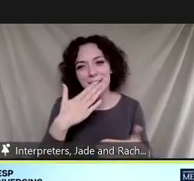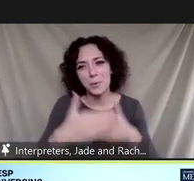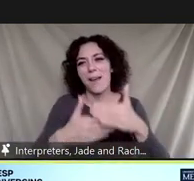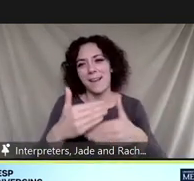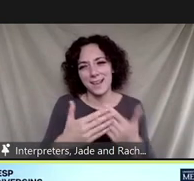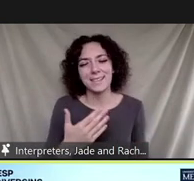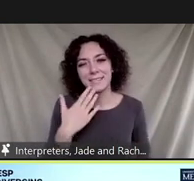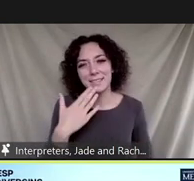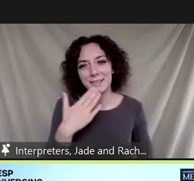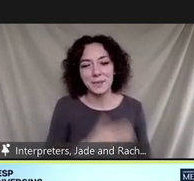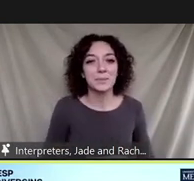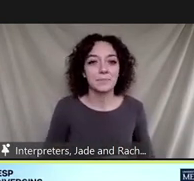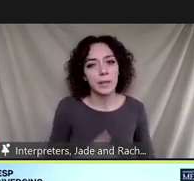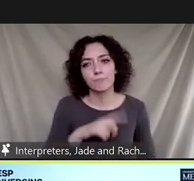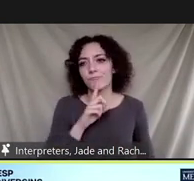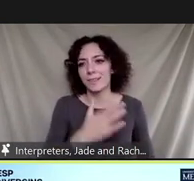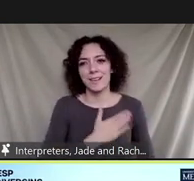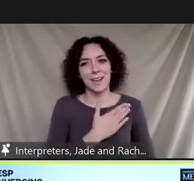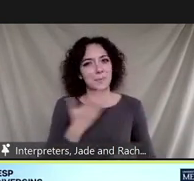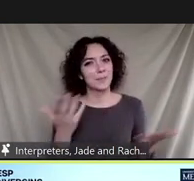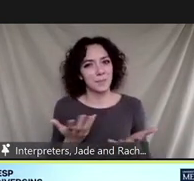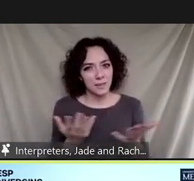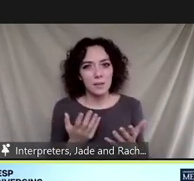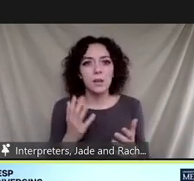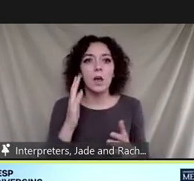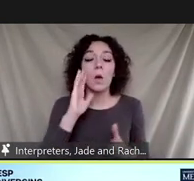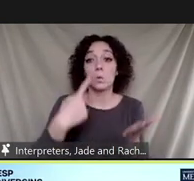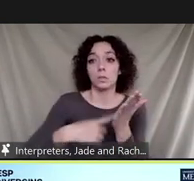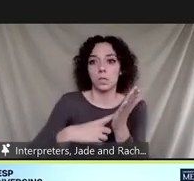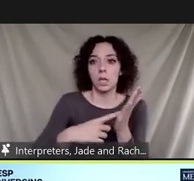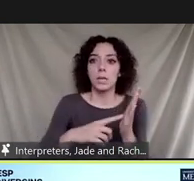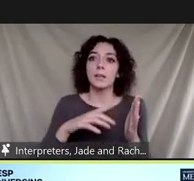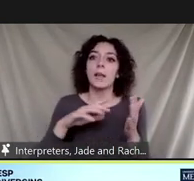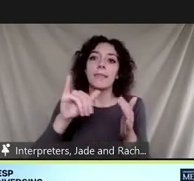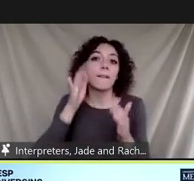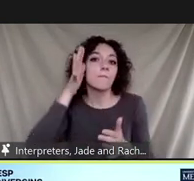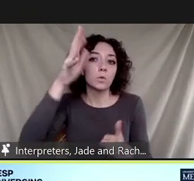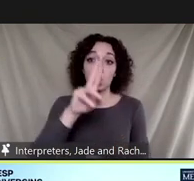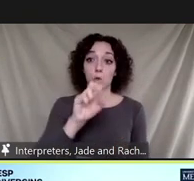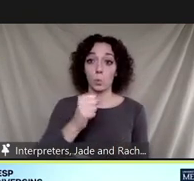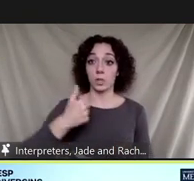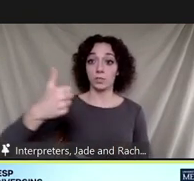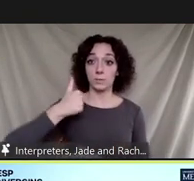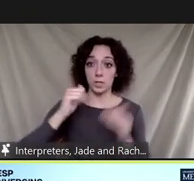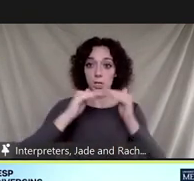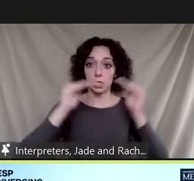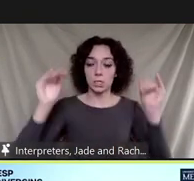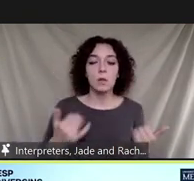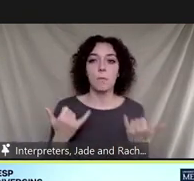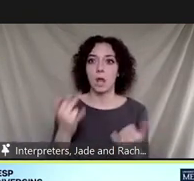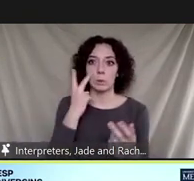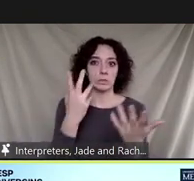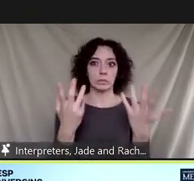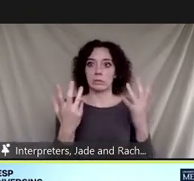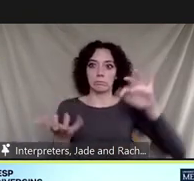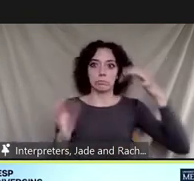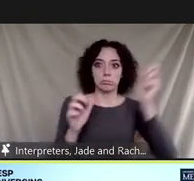i'm really grateful to be here and i'm going to talk about shaping the future of the u.s transportation system under uncertainty from covet 19 i'd like to